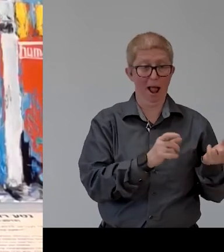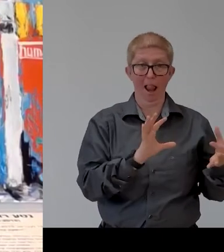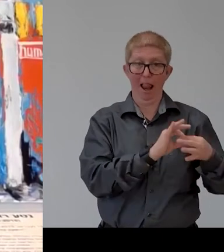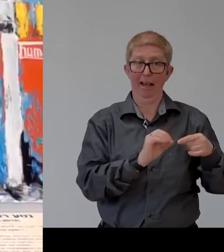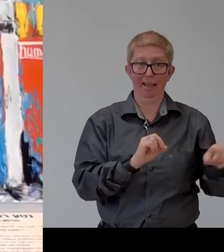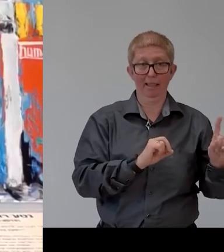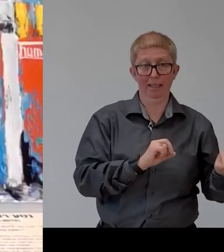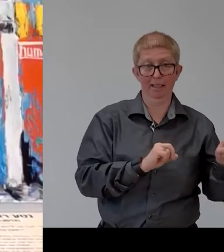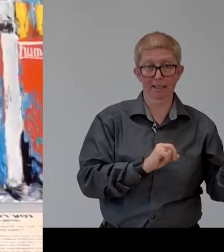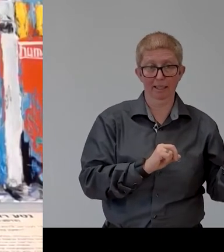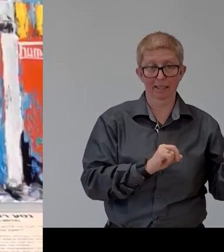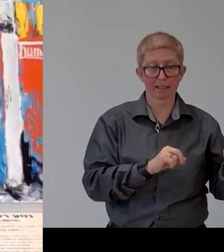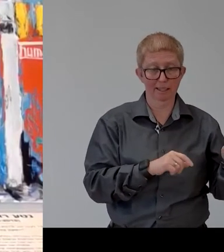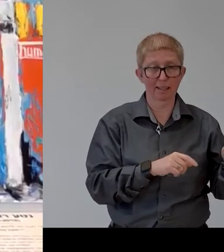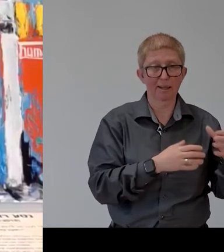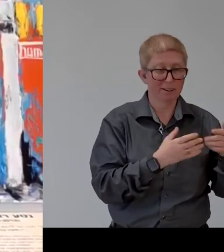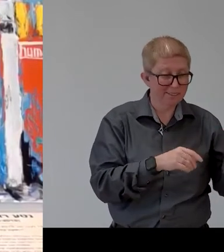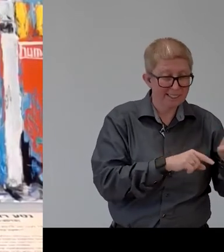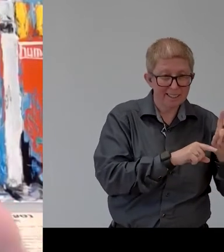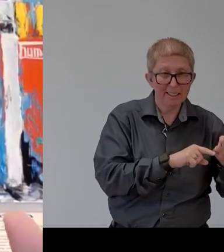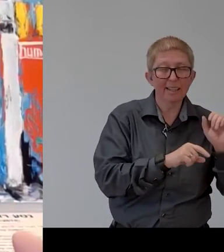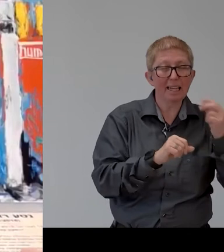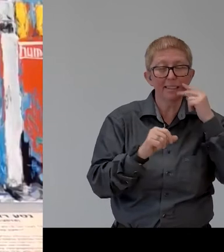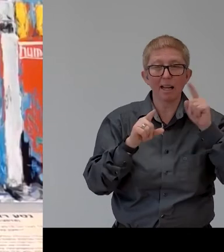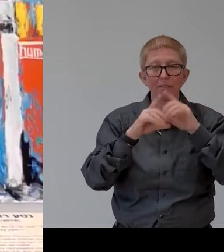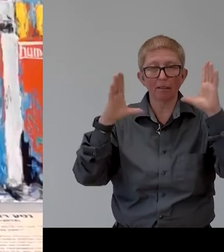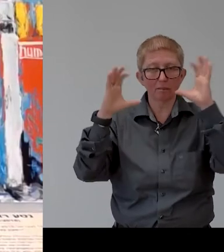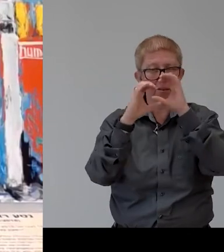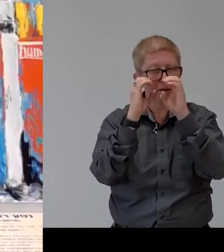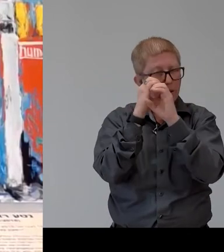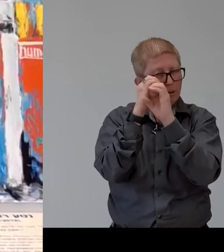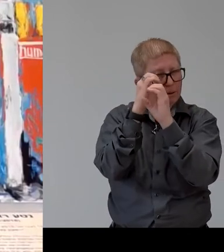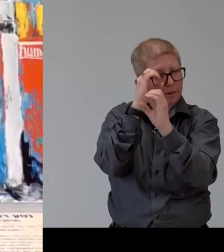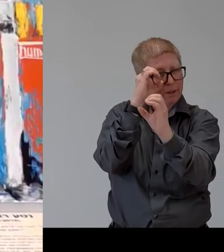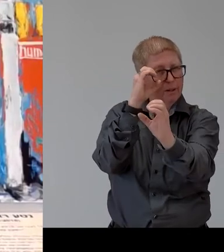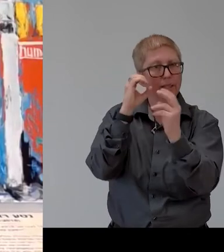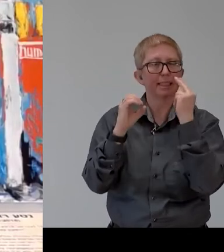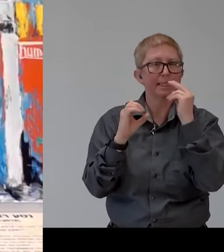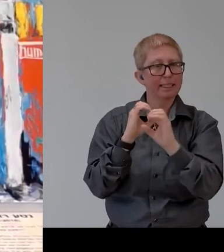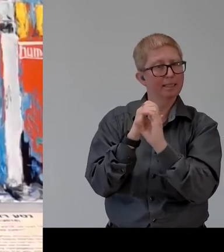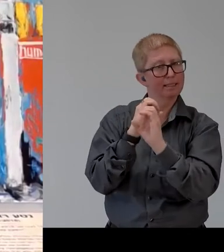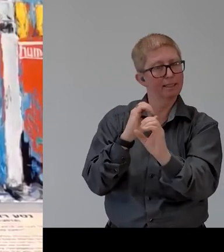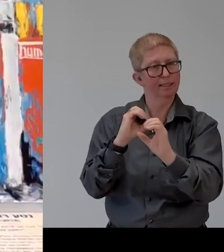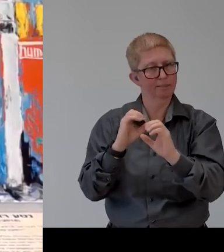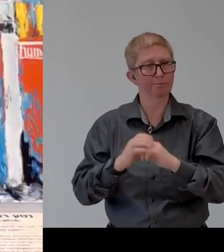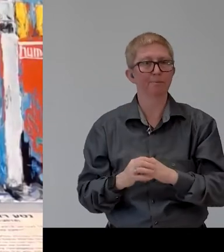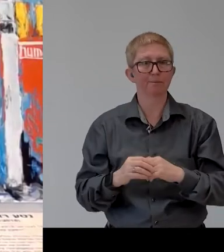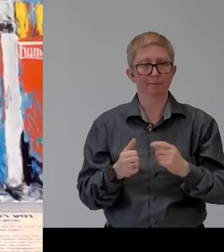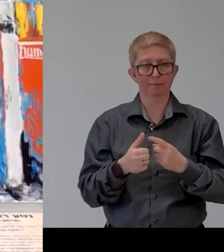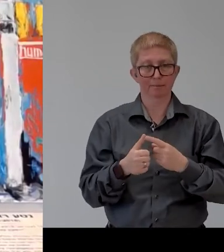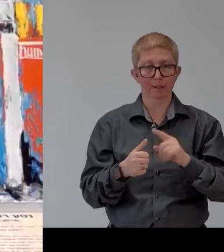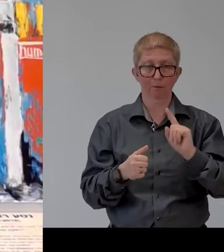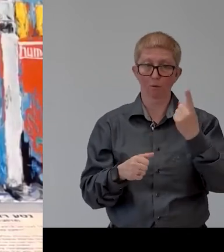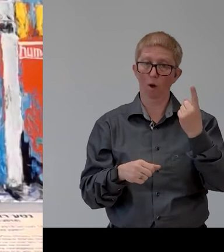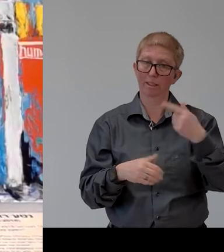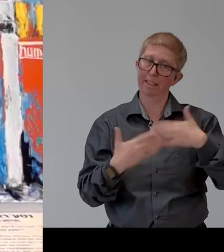vision think about it you're like uh um uh tally you come to your first day of work uh